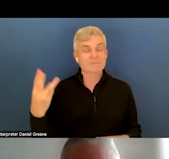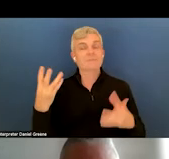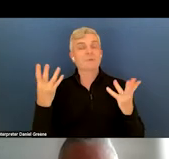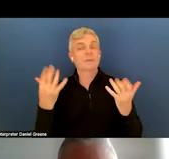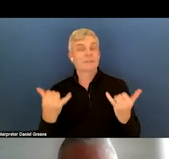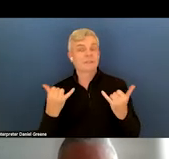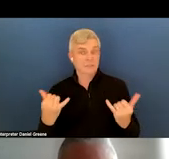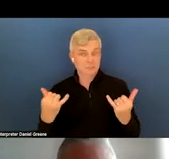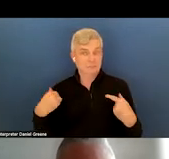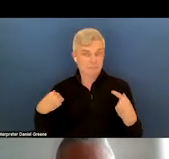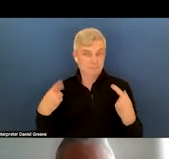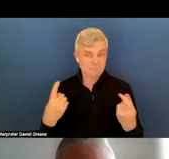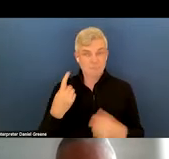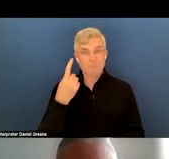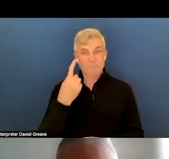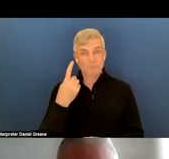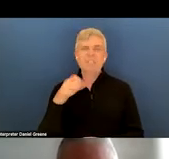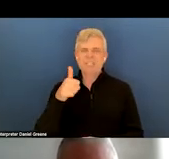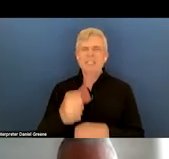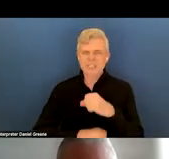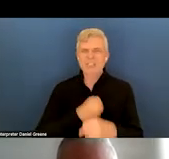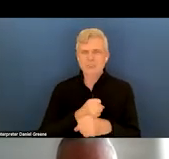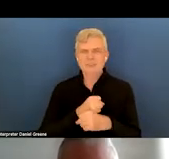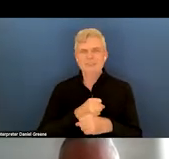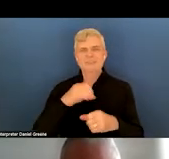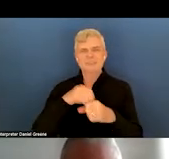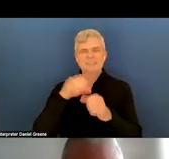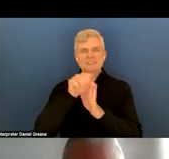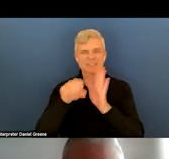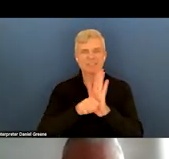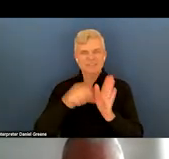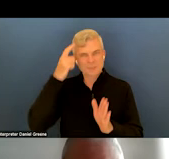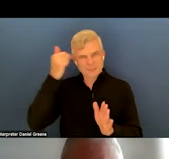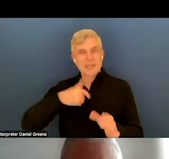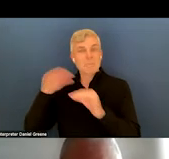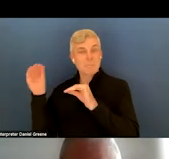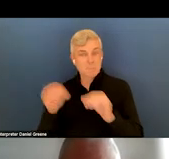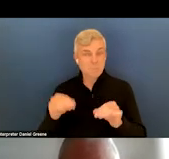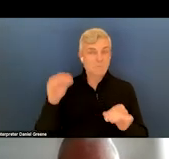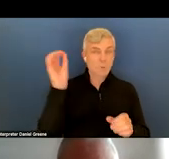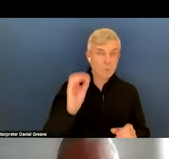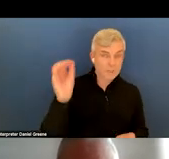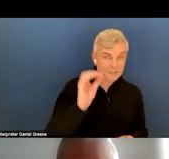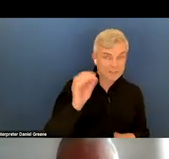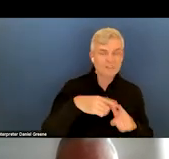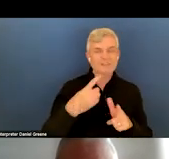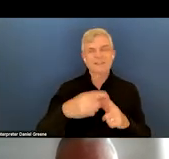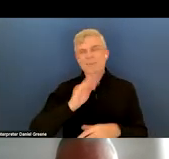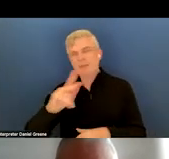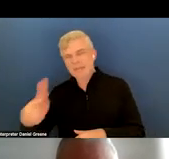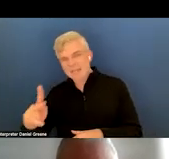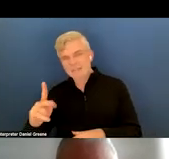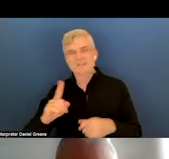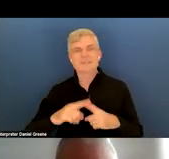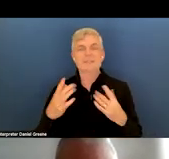been a year and 10 years in a state, because I moved to Oregon and then I came back. So anyhow, right now, I'm